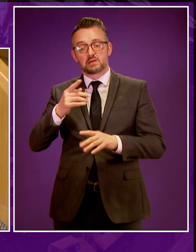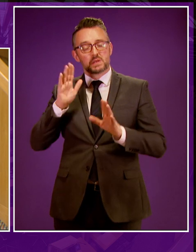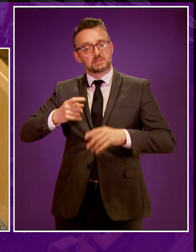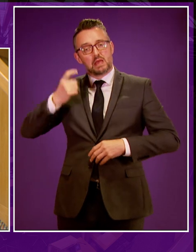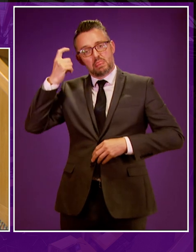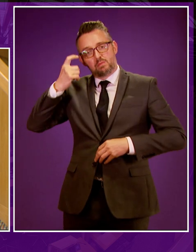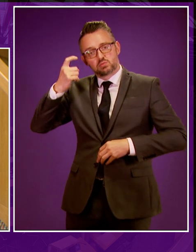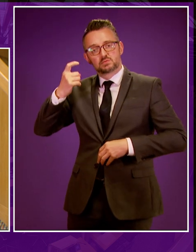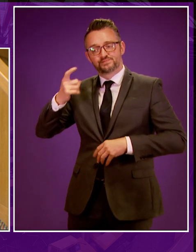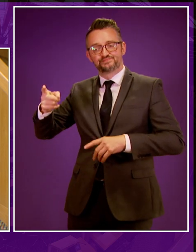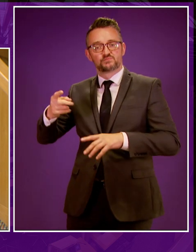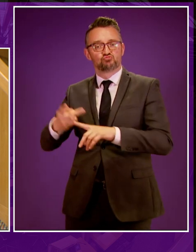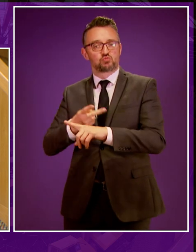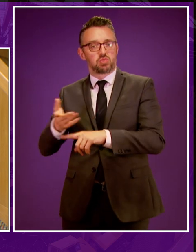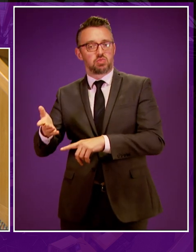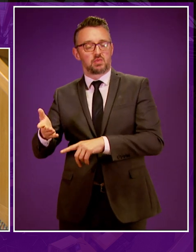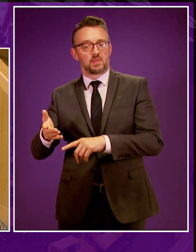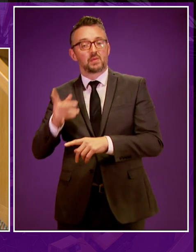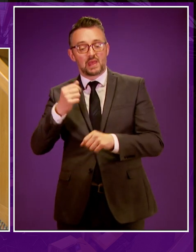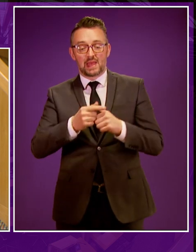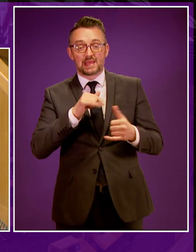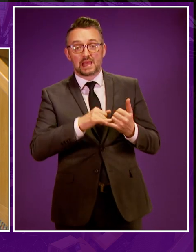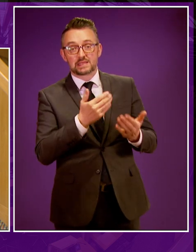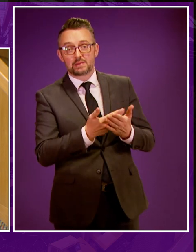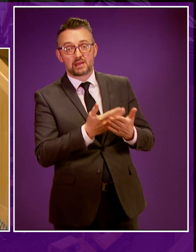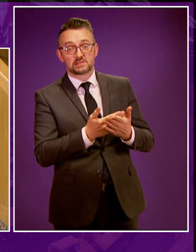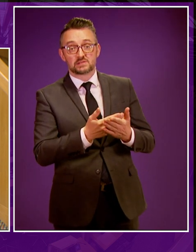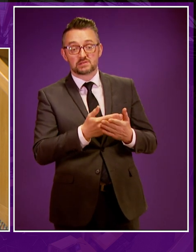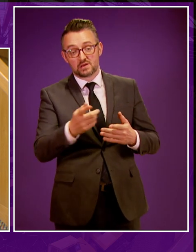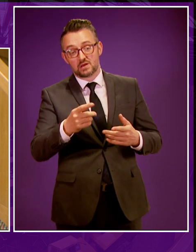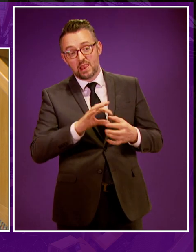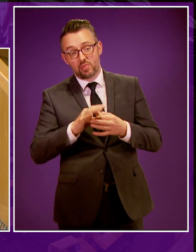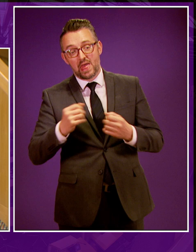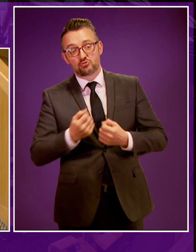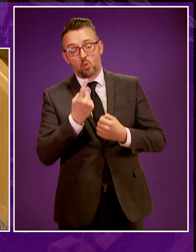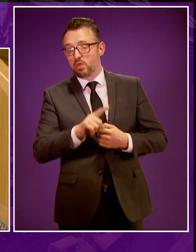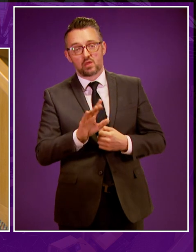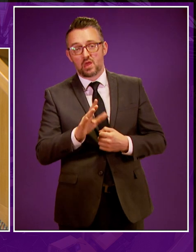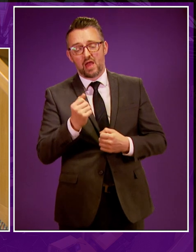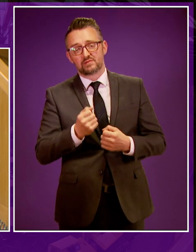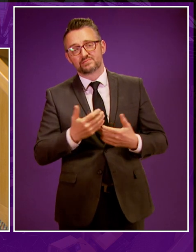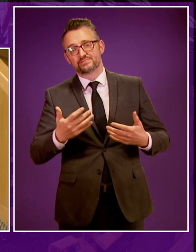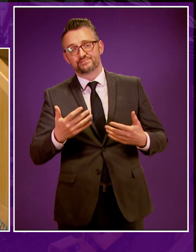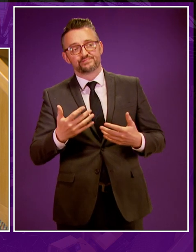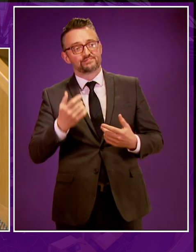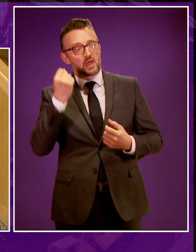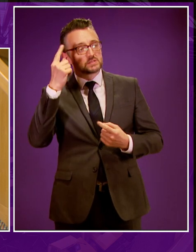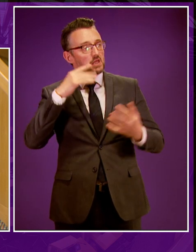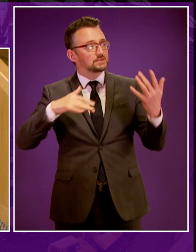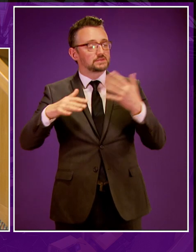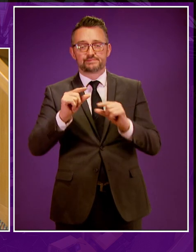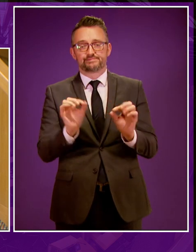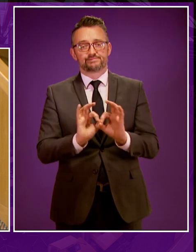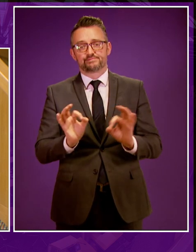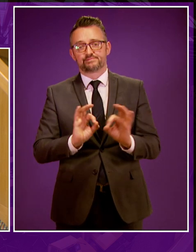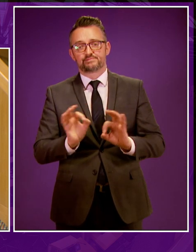sources. But the demands for gas are not just about energy. There is a huge lack of understanding about